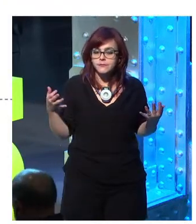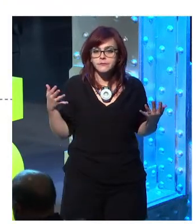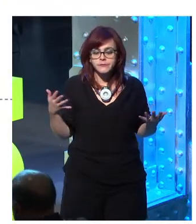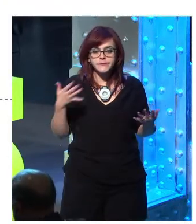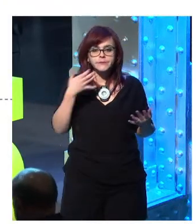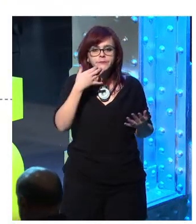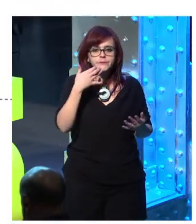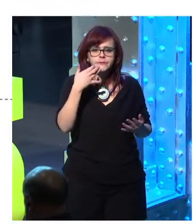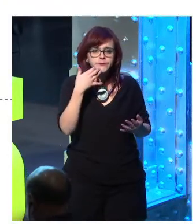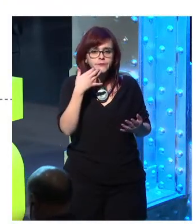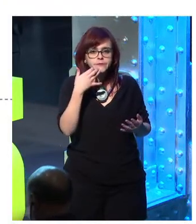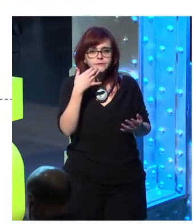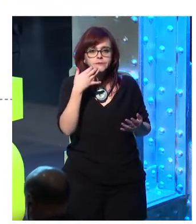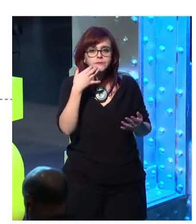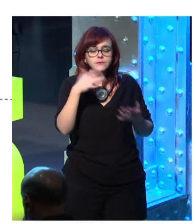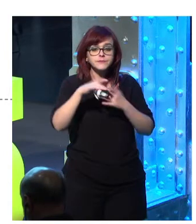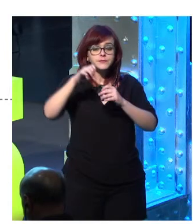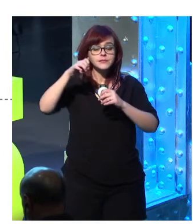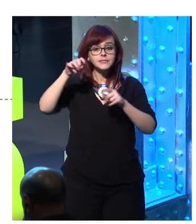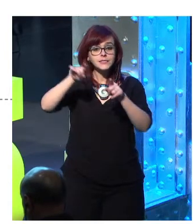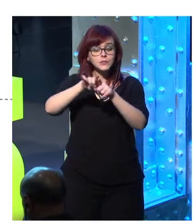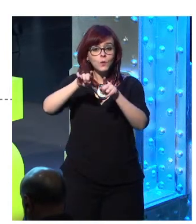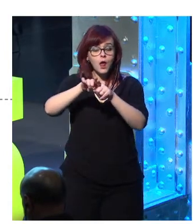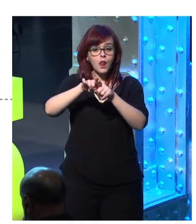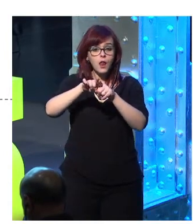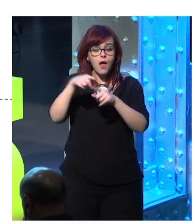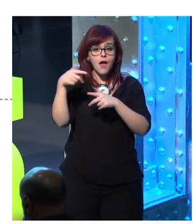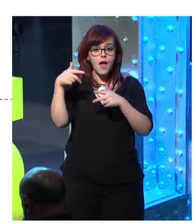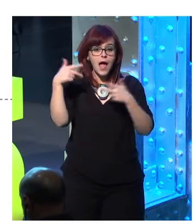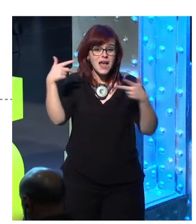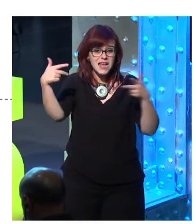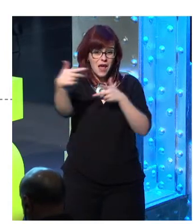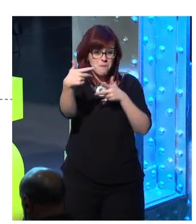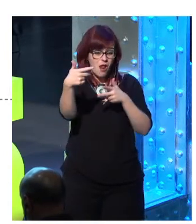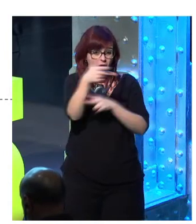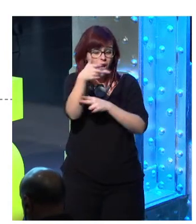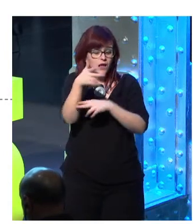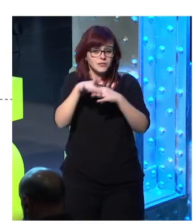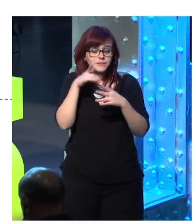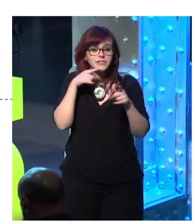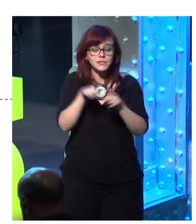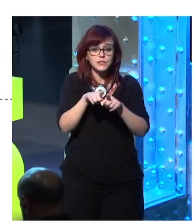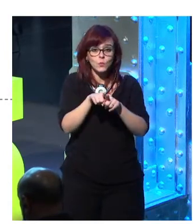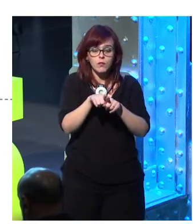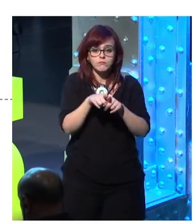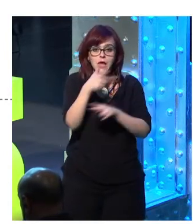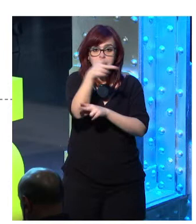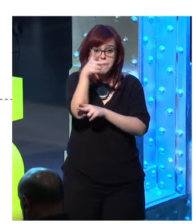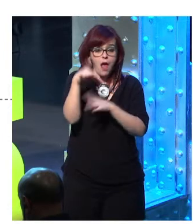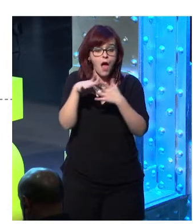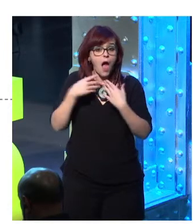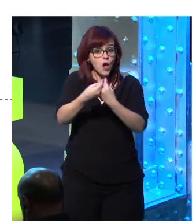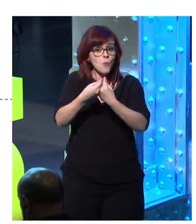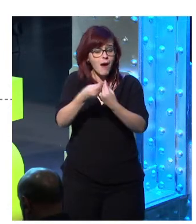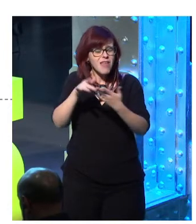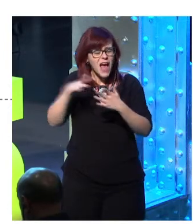over. We use a camera to take pictures of our food before we eat it as a pre-digestive ritual. This is now. What have we